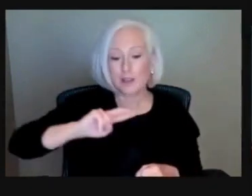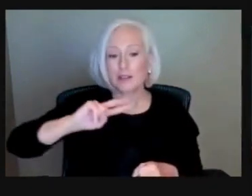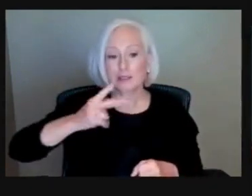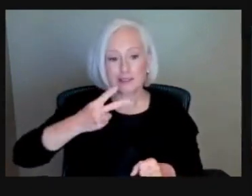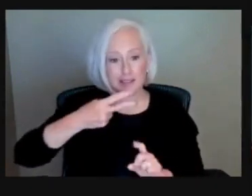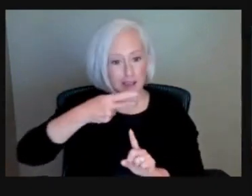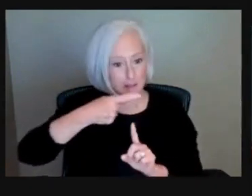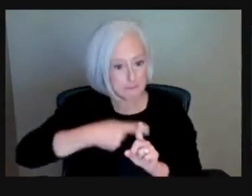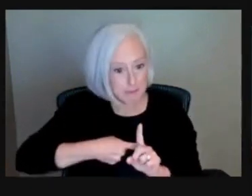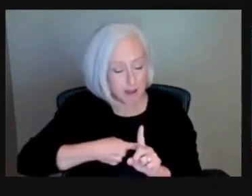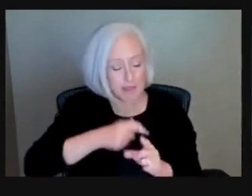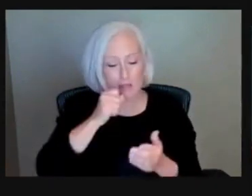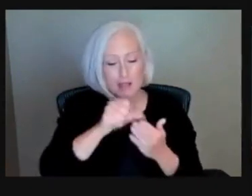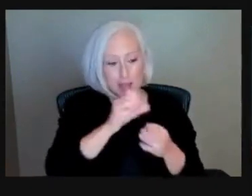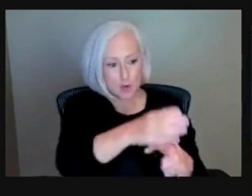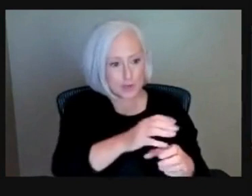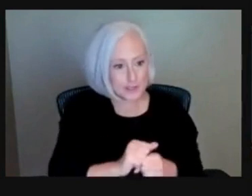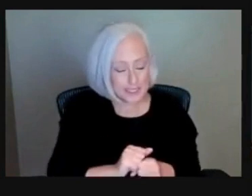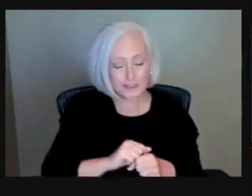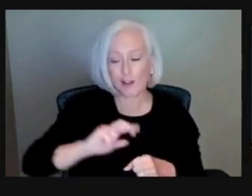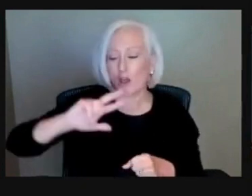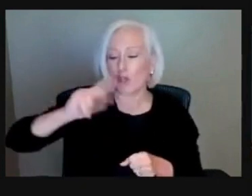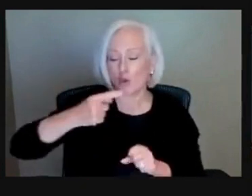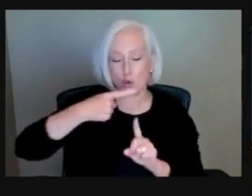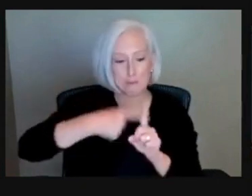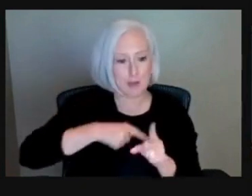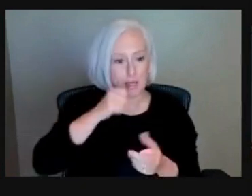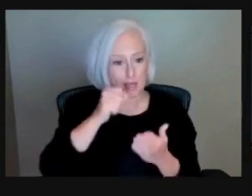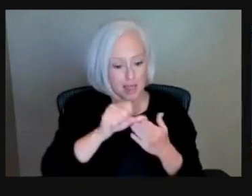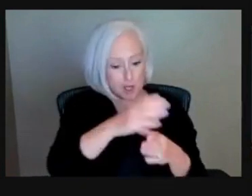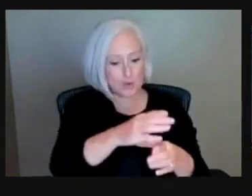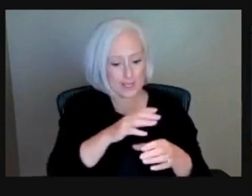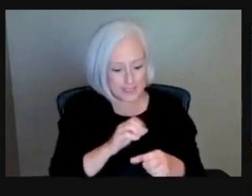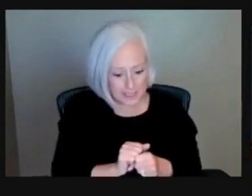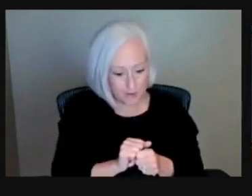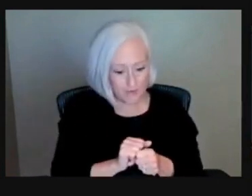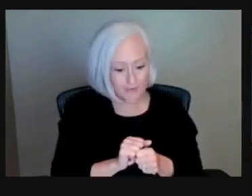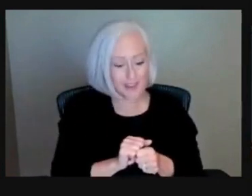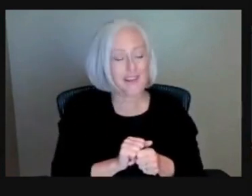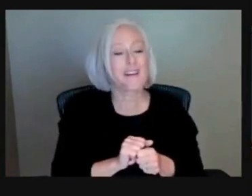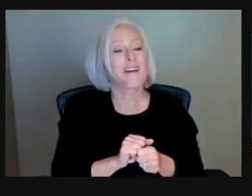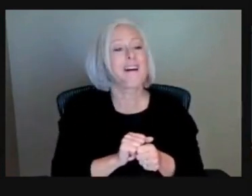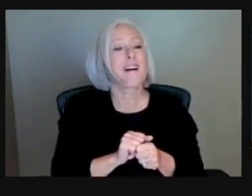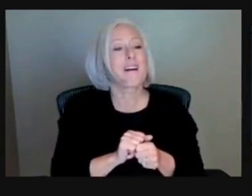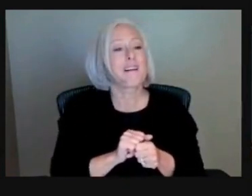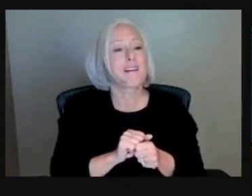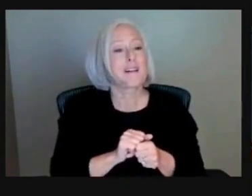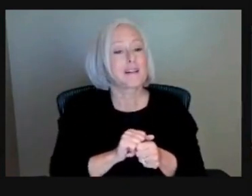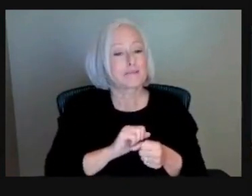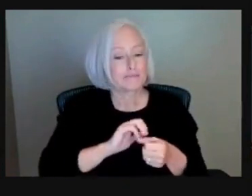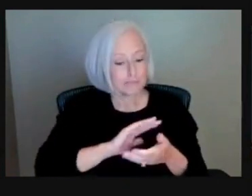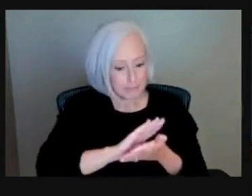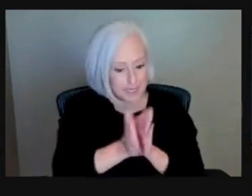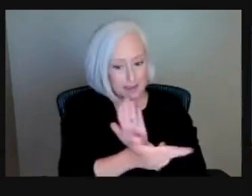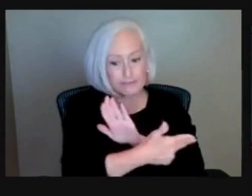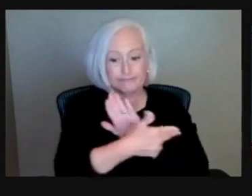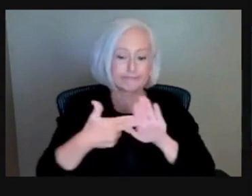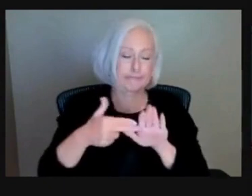you need to take some action here. But officially, you're not in default until three months have been past due.